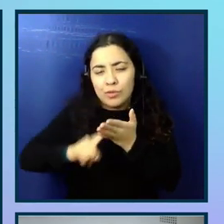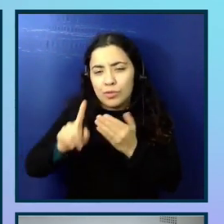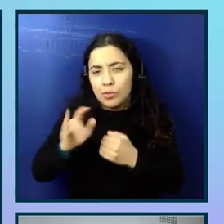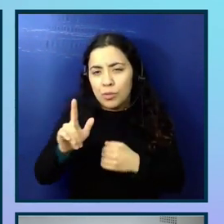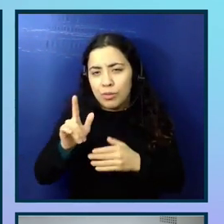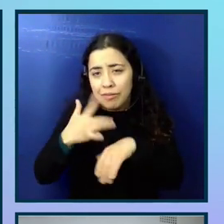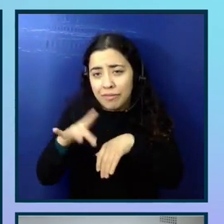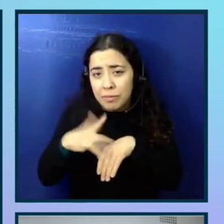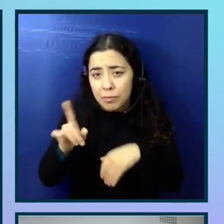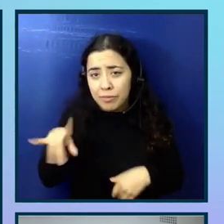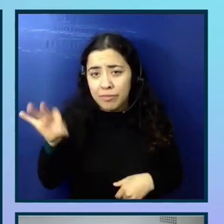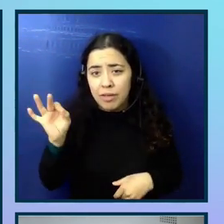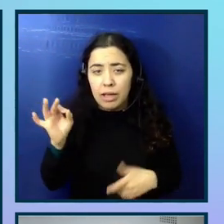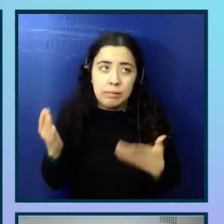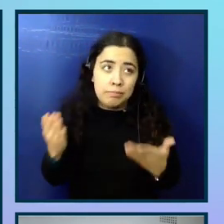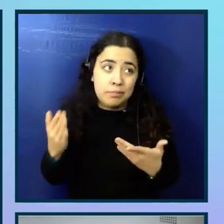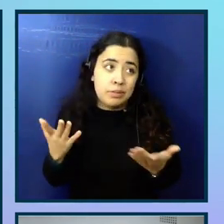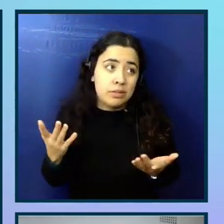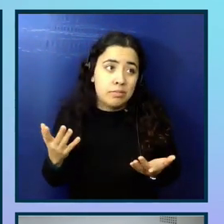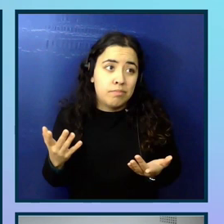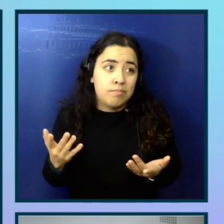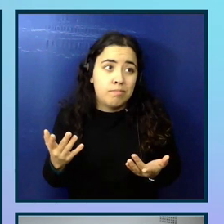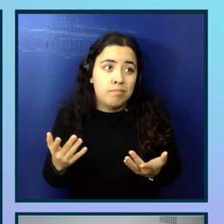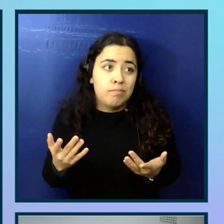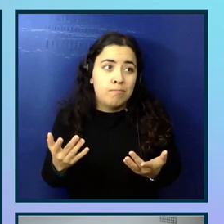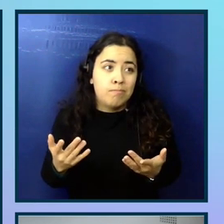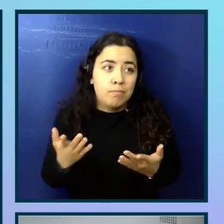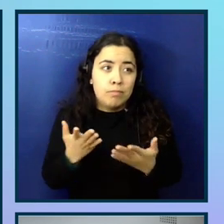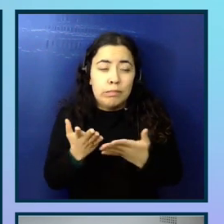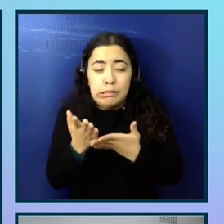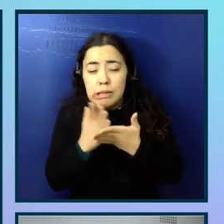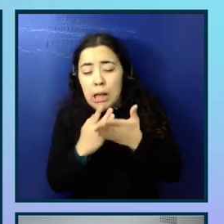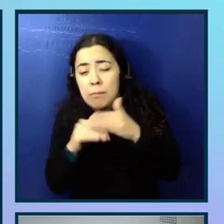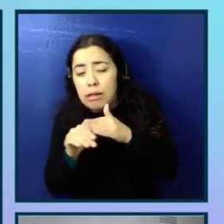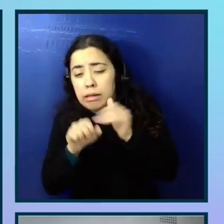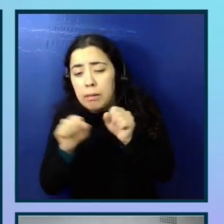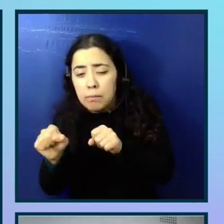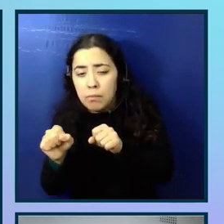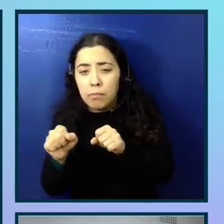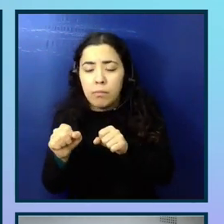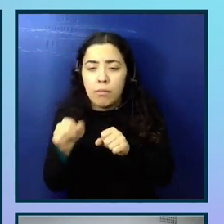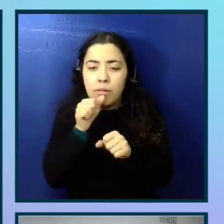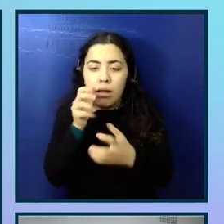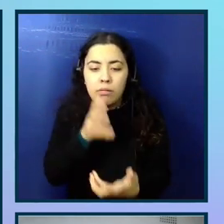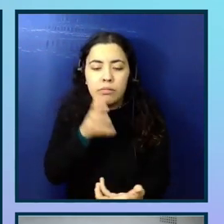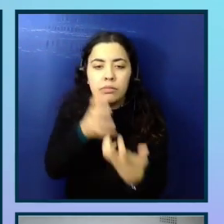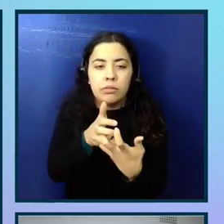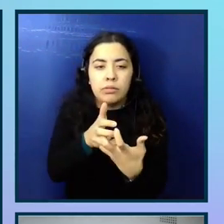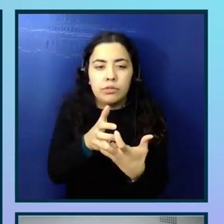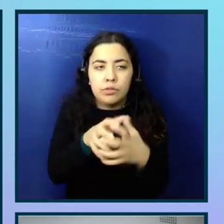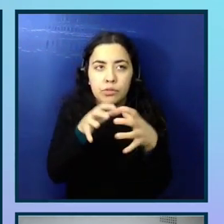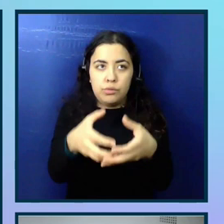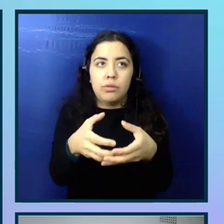may only be kind of partially accessible or don't cater necessarily towards like accessibility